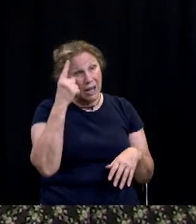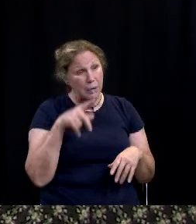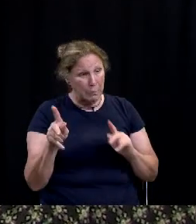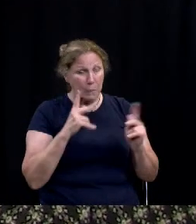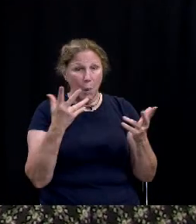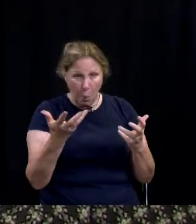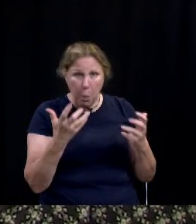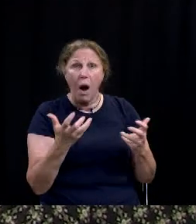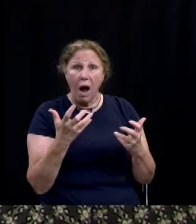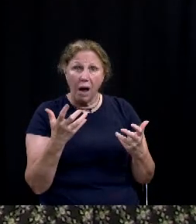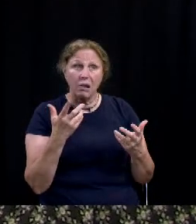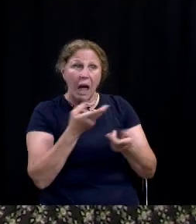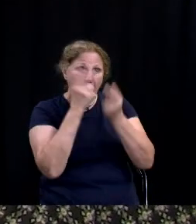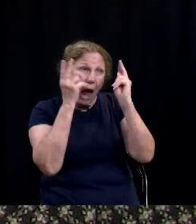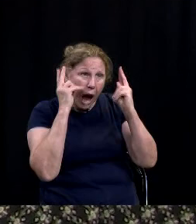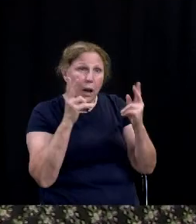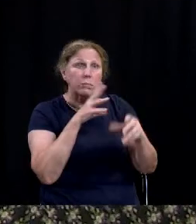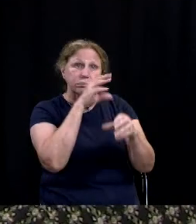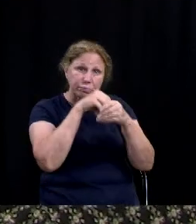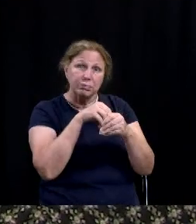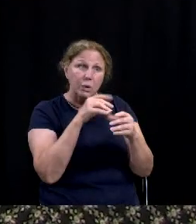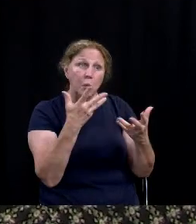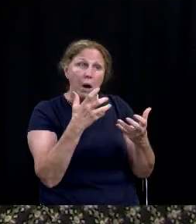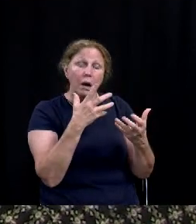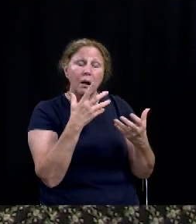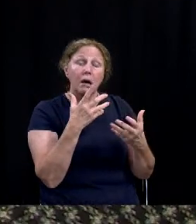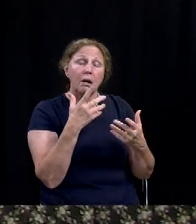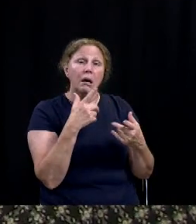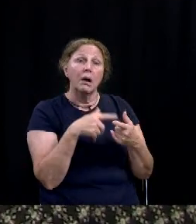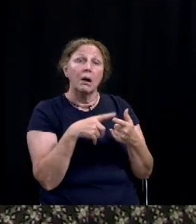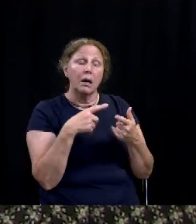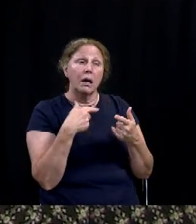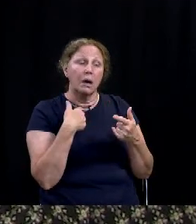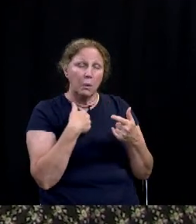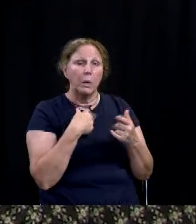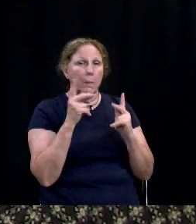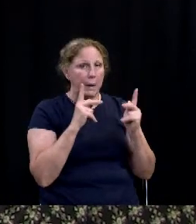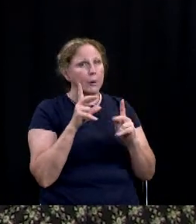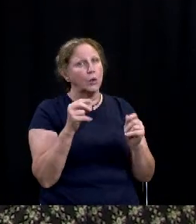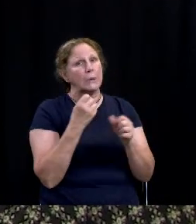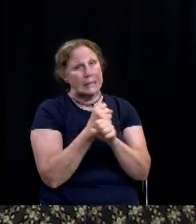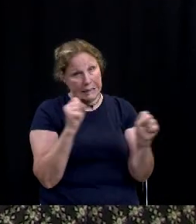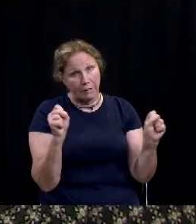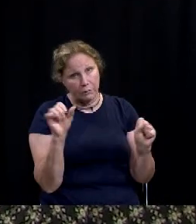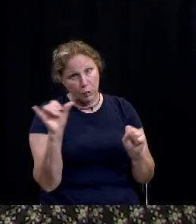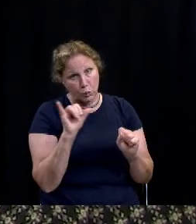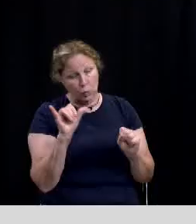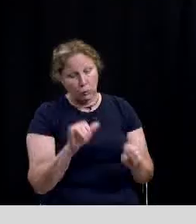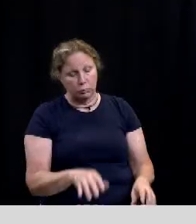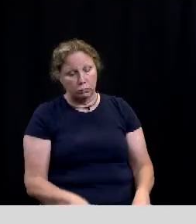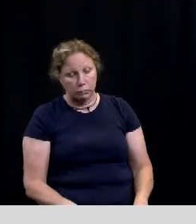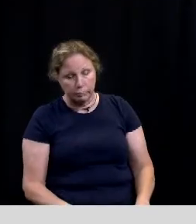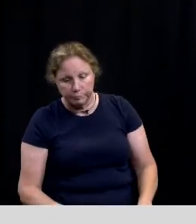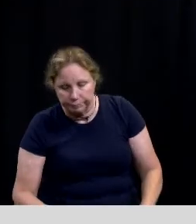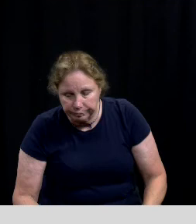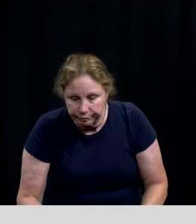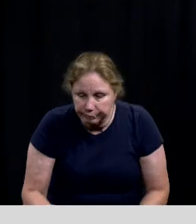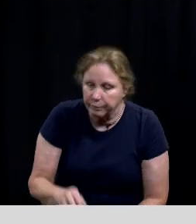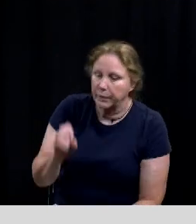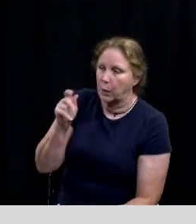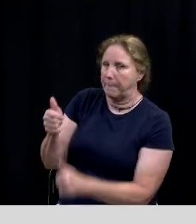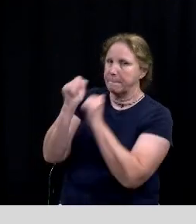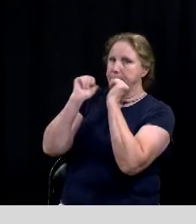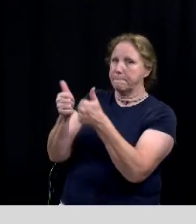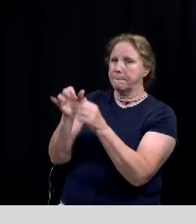still want to participate in this particular day we want do individuals to do it very safely okay perfect